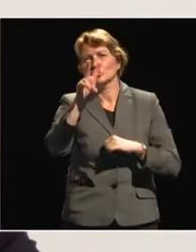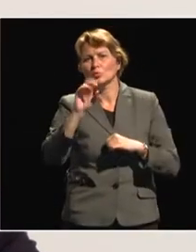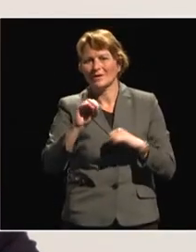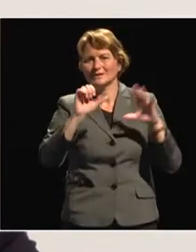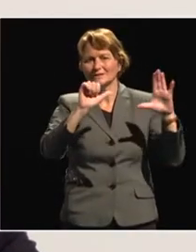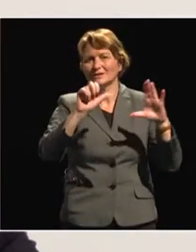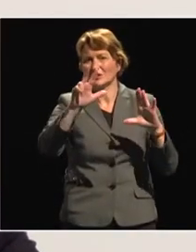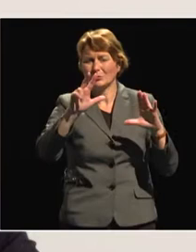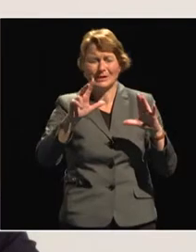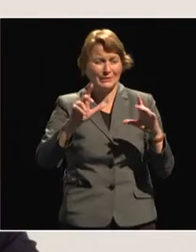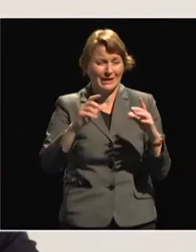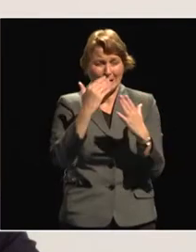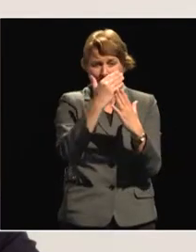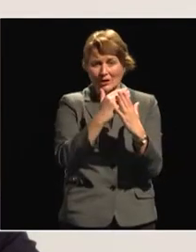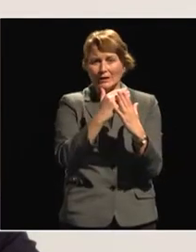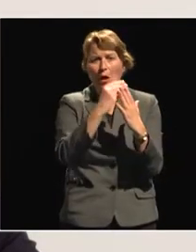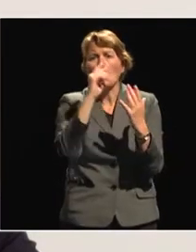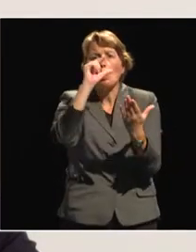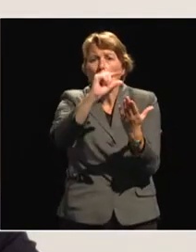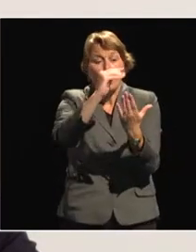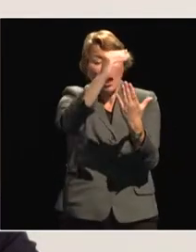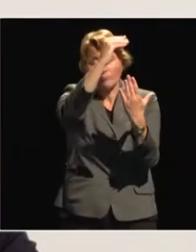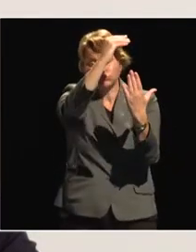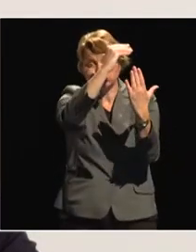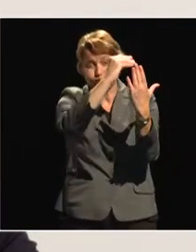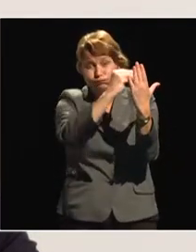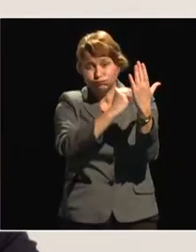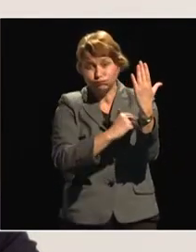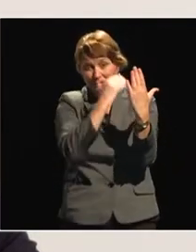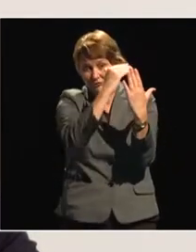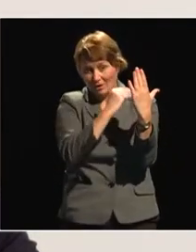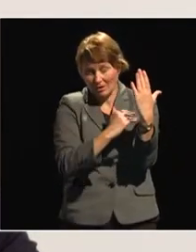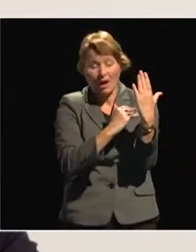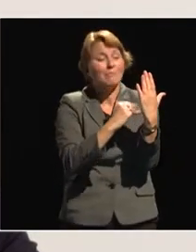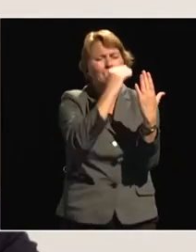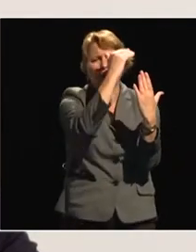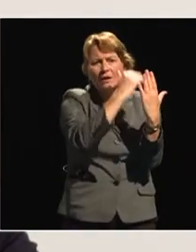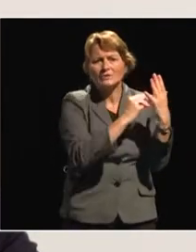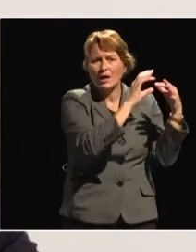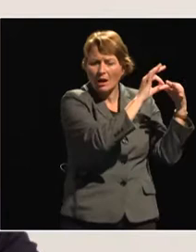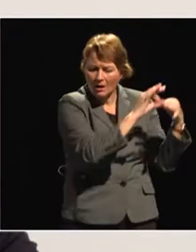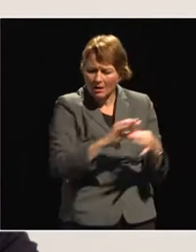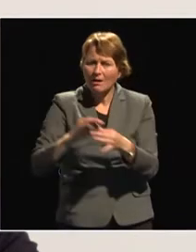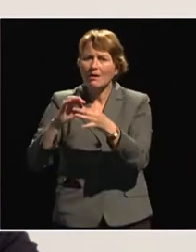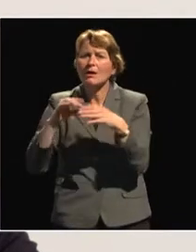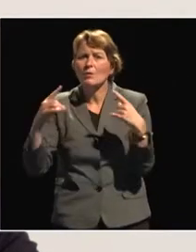next 50 years. But this agenda, it is aligned, it is aligned with the